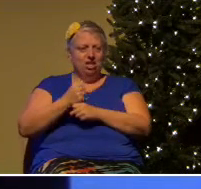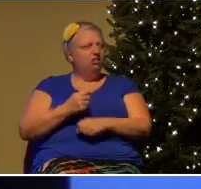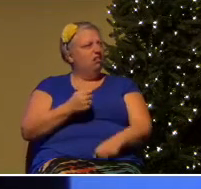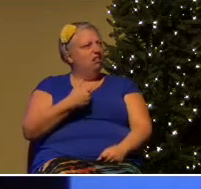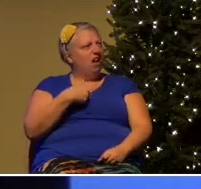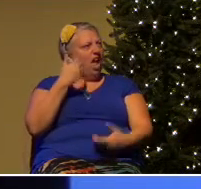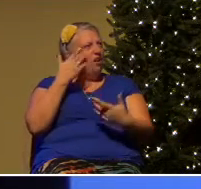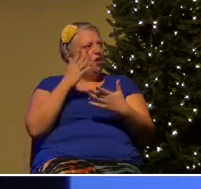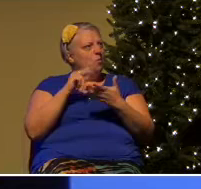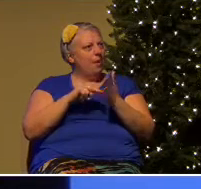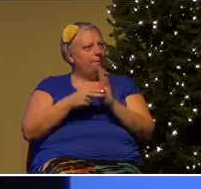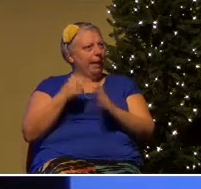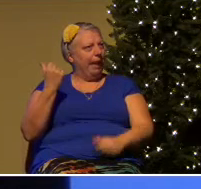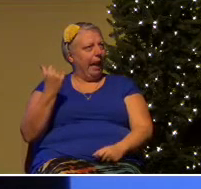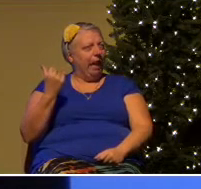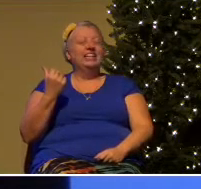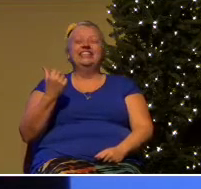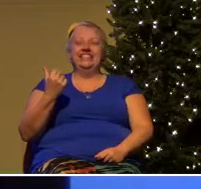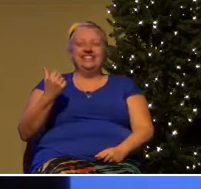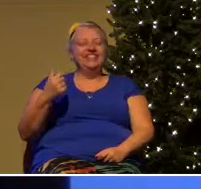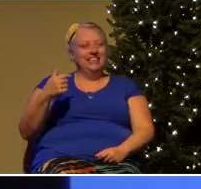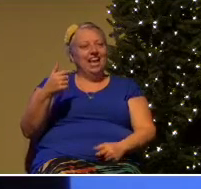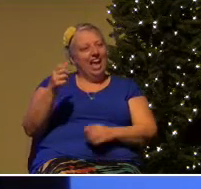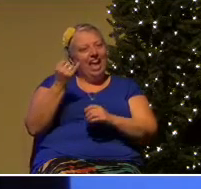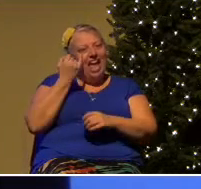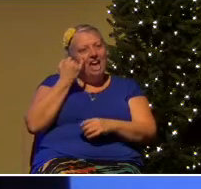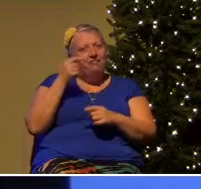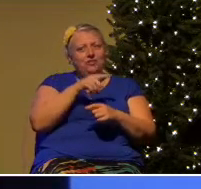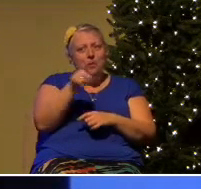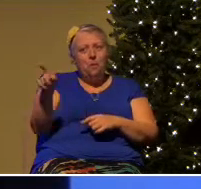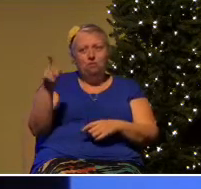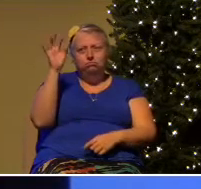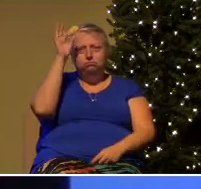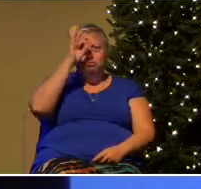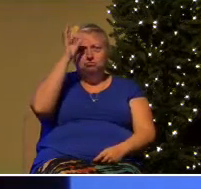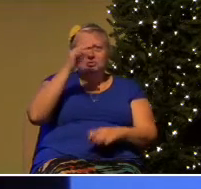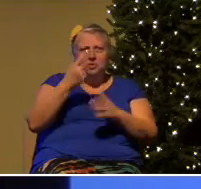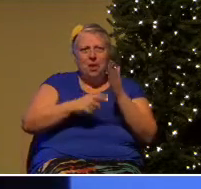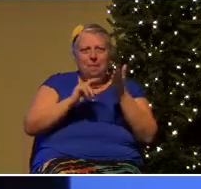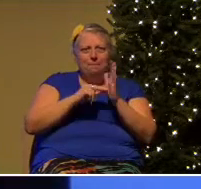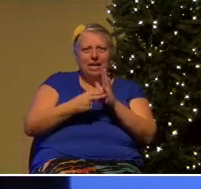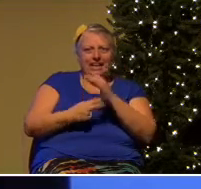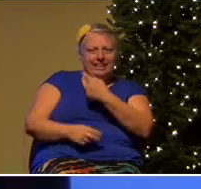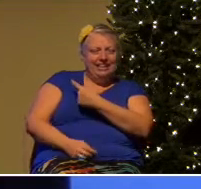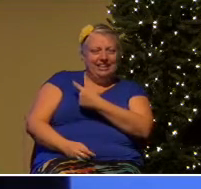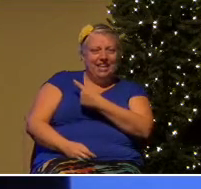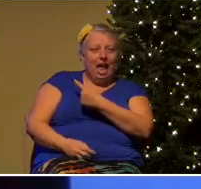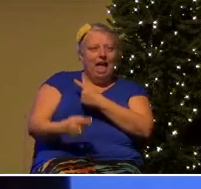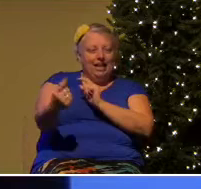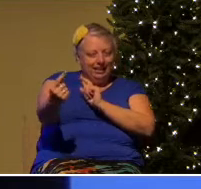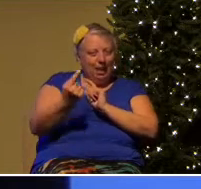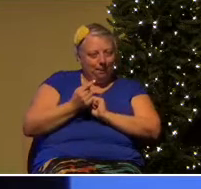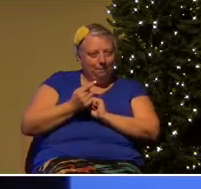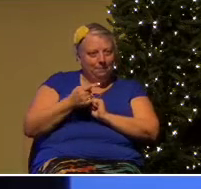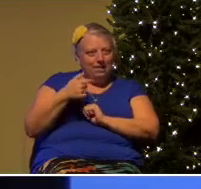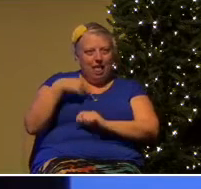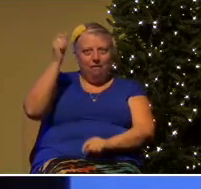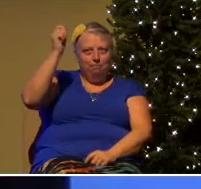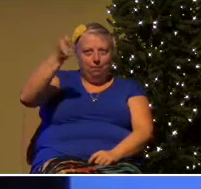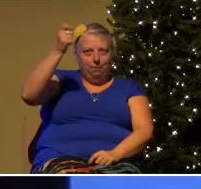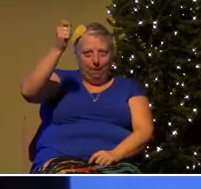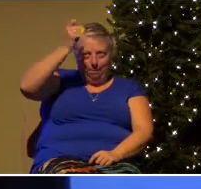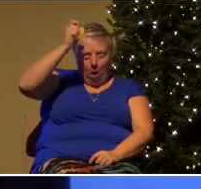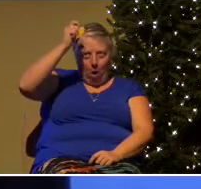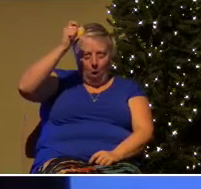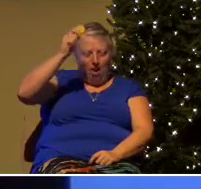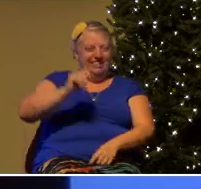me and I'll walk you through them in great detail and knock you over the head or pray for you to receive Jesus so that you can get it